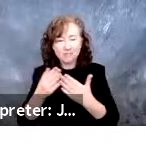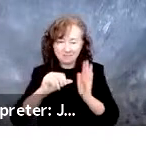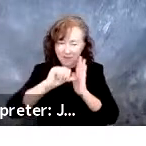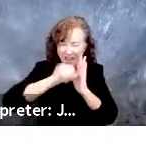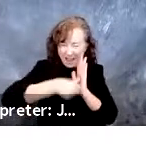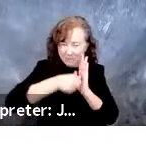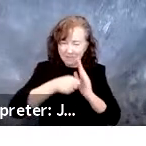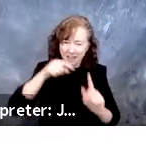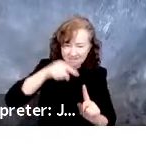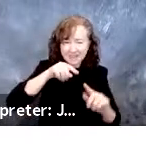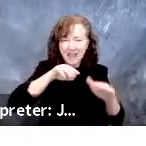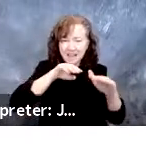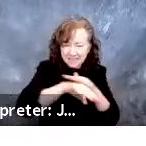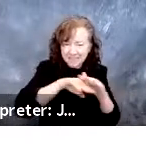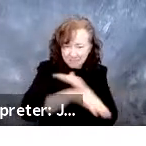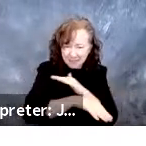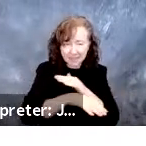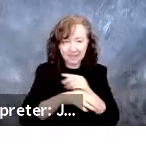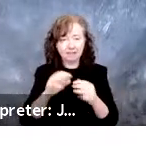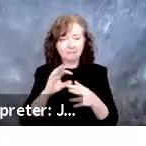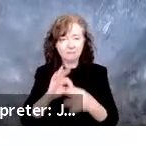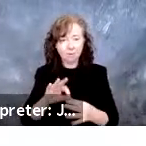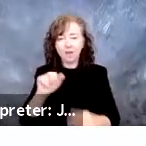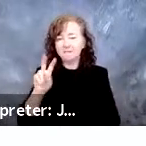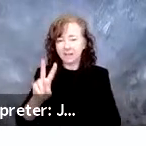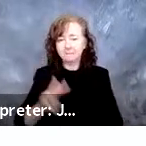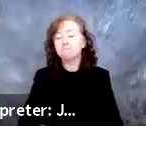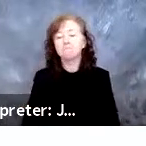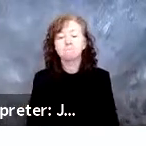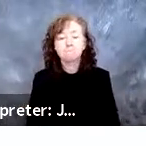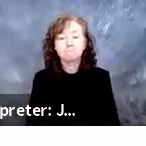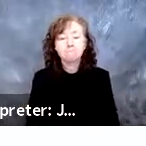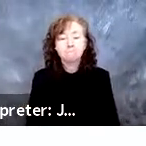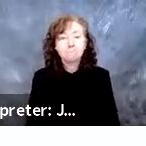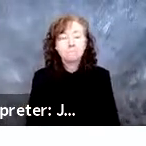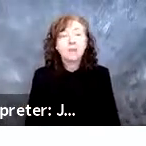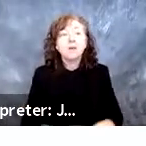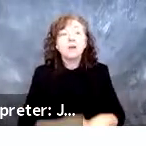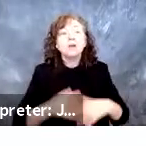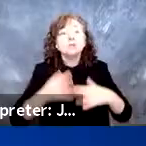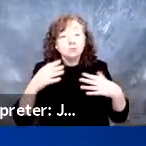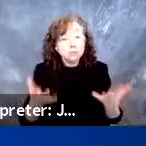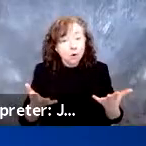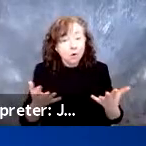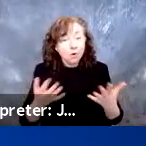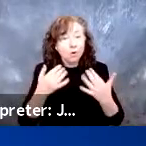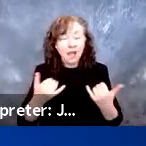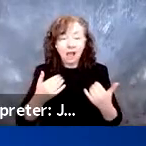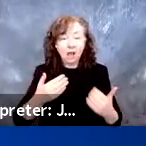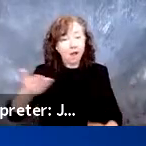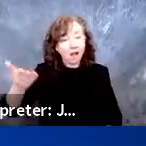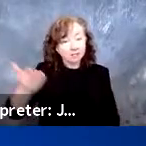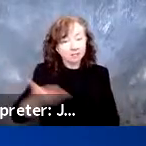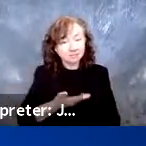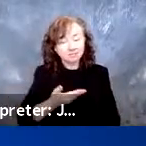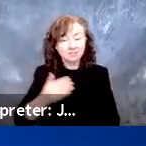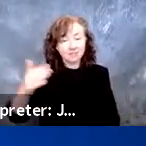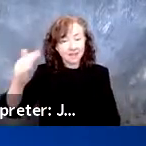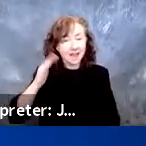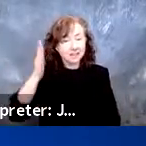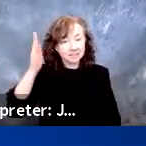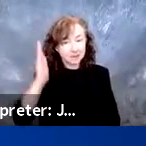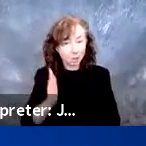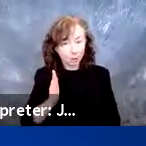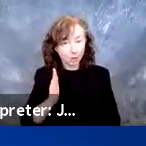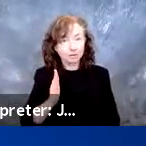autonomous vehicle discourse. So with that, it is my pleasure to introduce our next speaker,